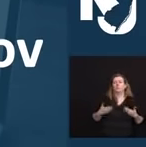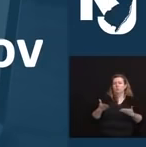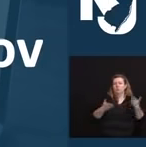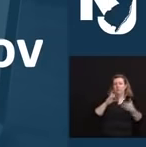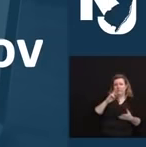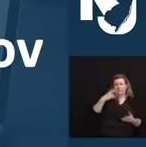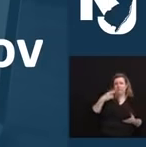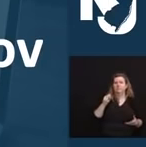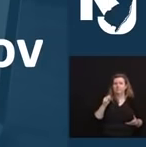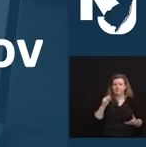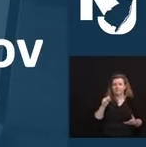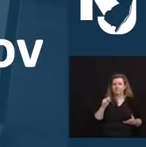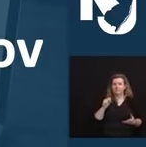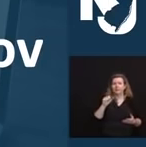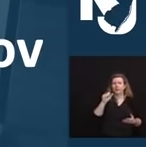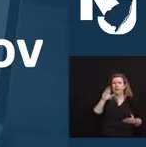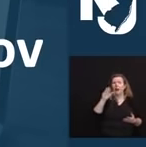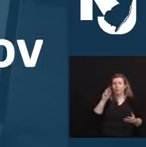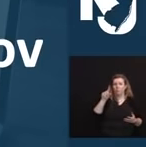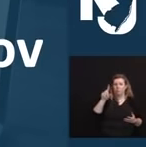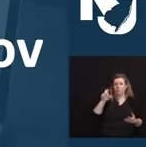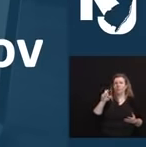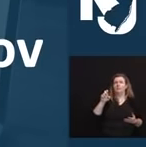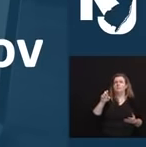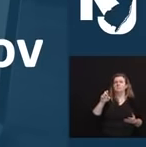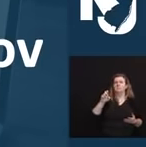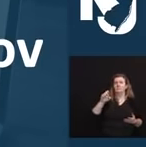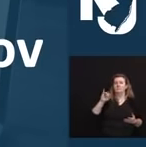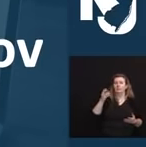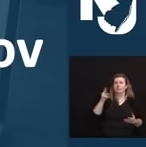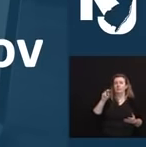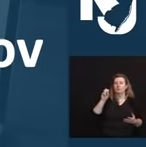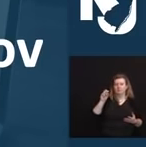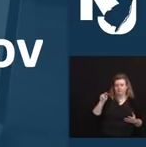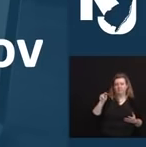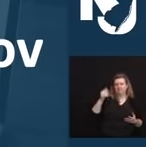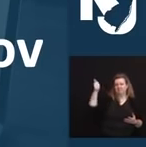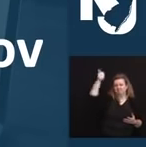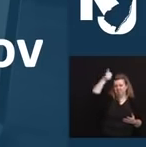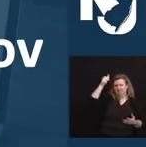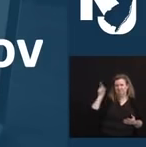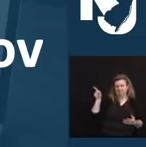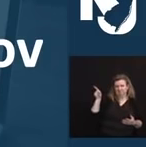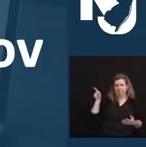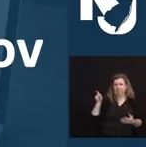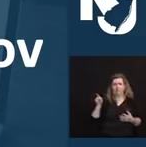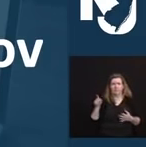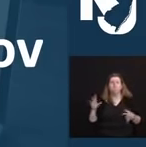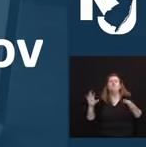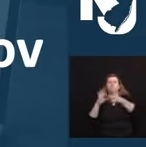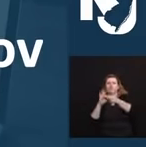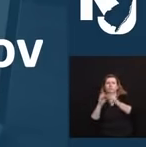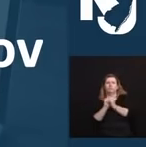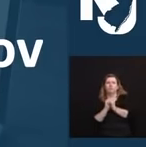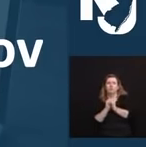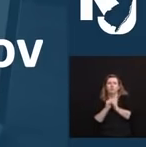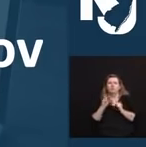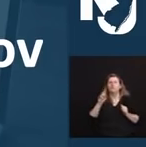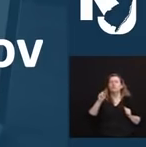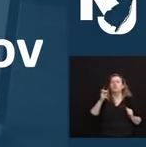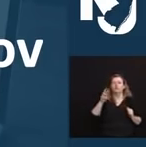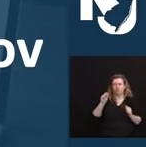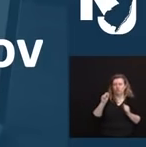University Behavioral Healthcare, we're proud to provide emotional support and crisis counseling to healthcare workers